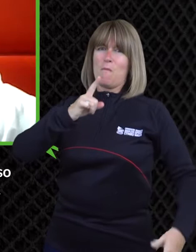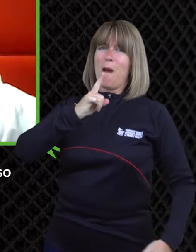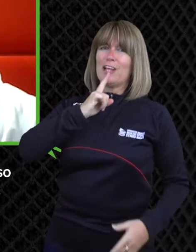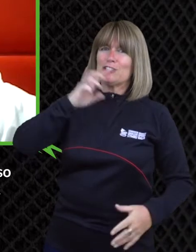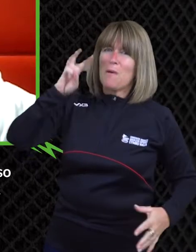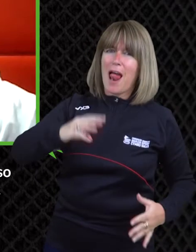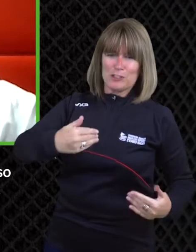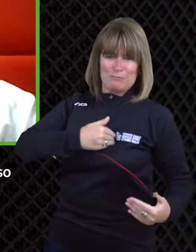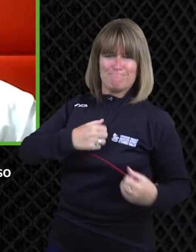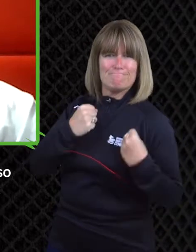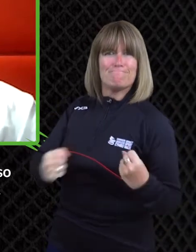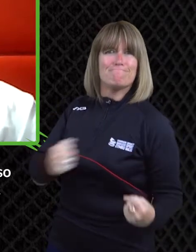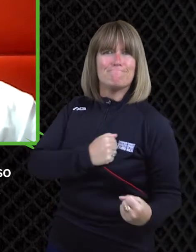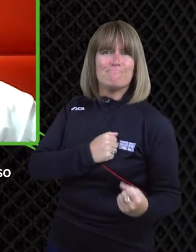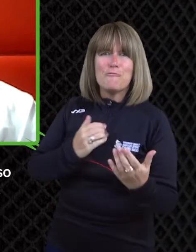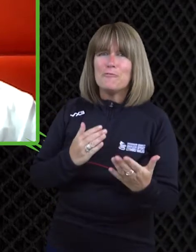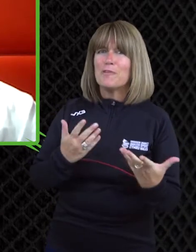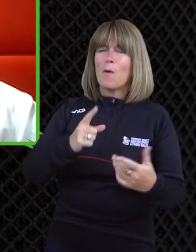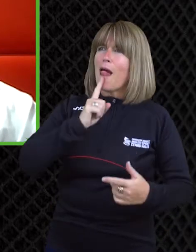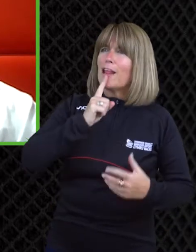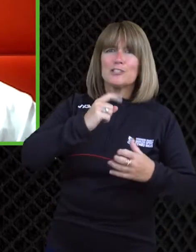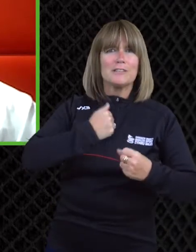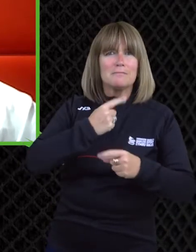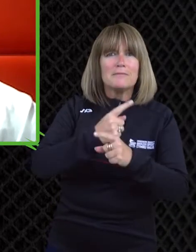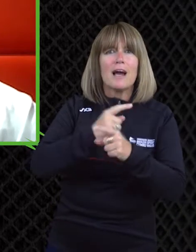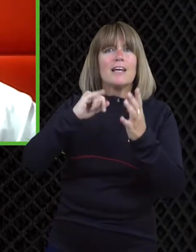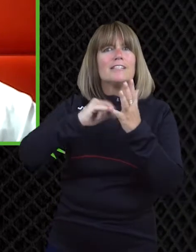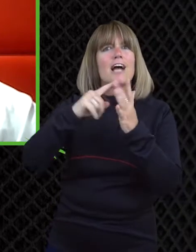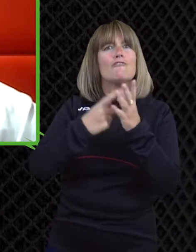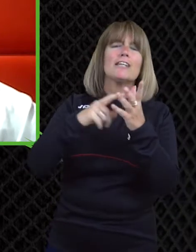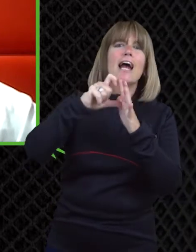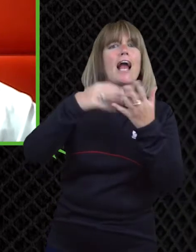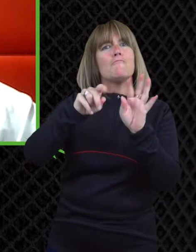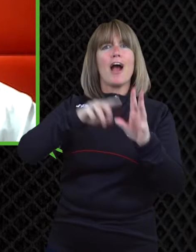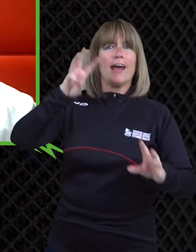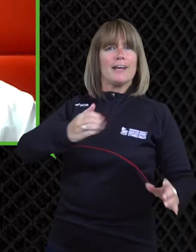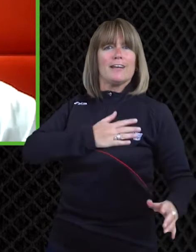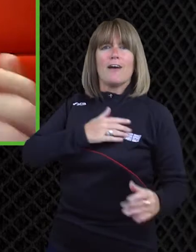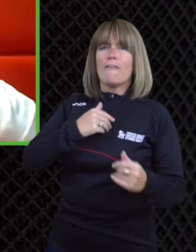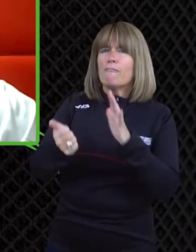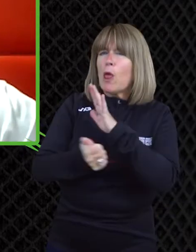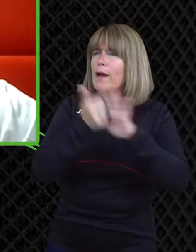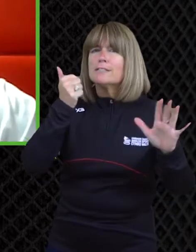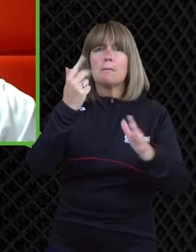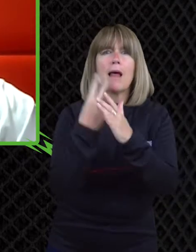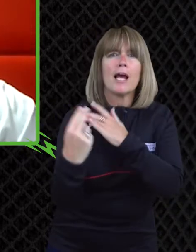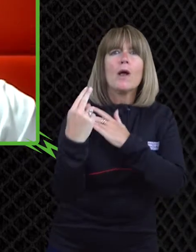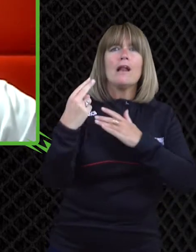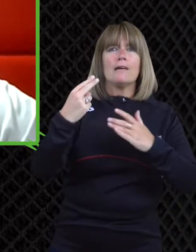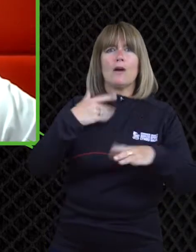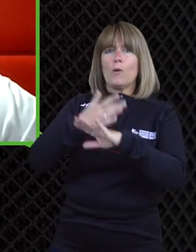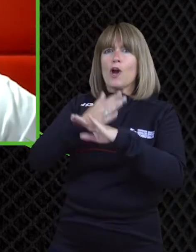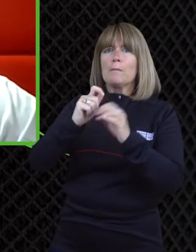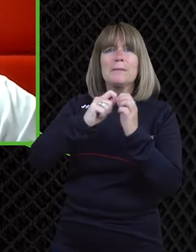i read the news on bbc radio wales um and um and yeah yeah just all the journalism